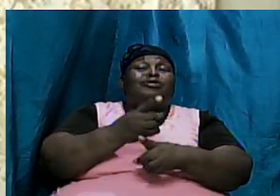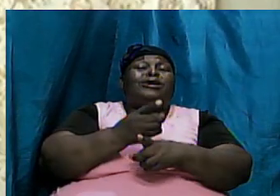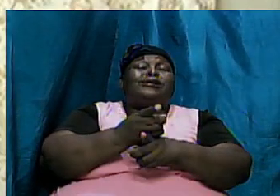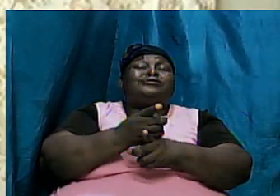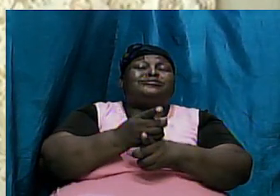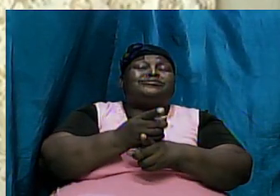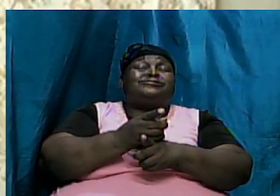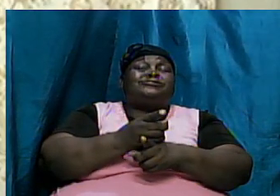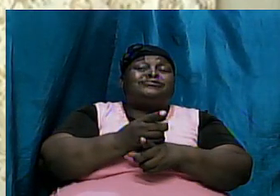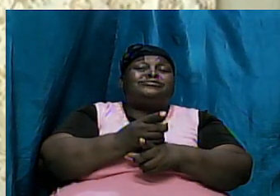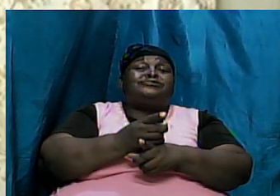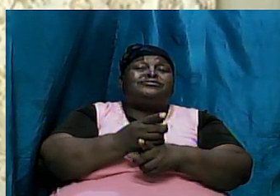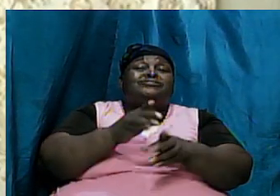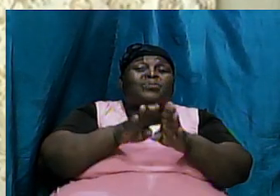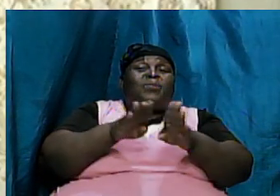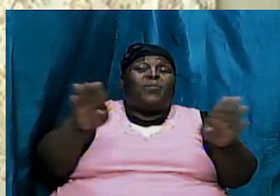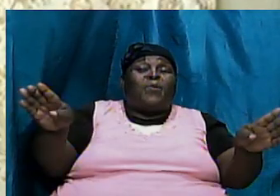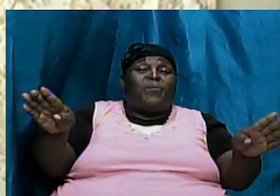spokesperson that on the day of pentecost